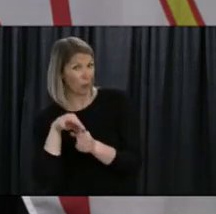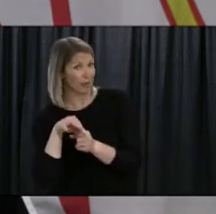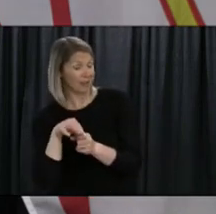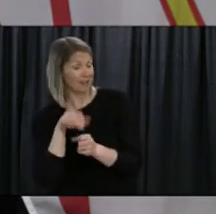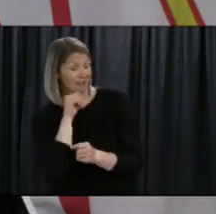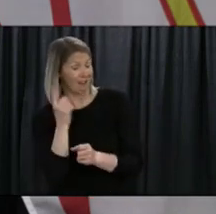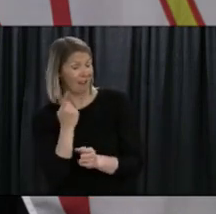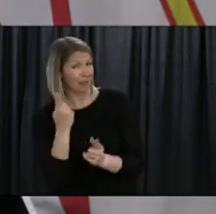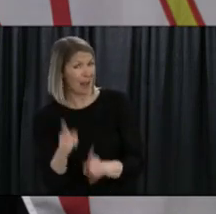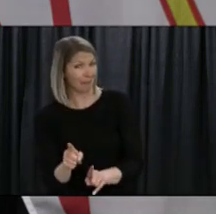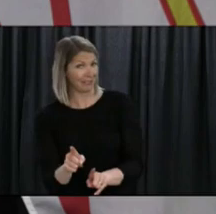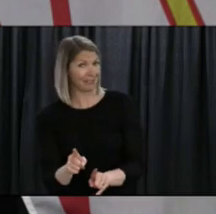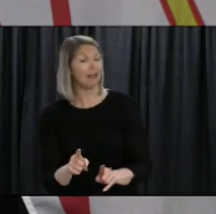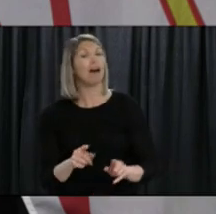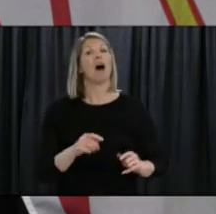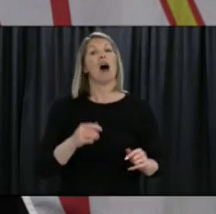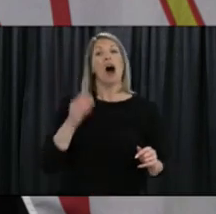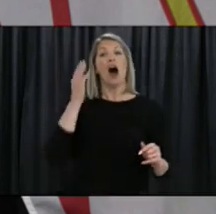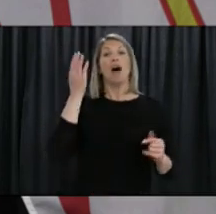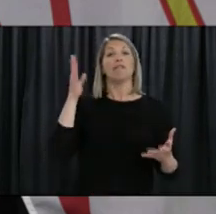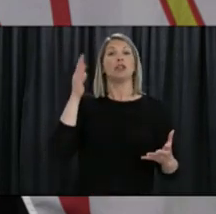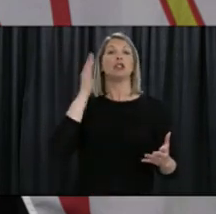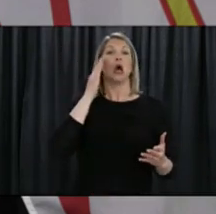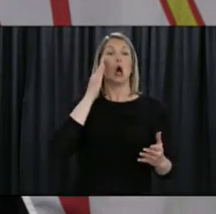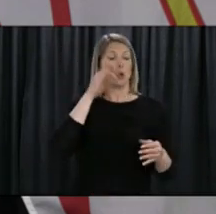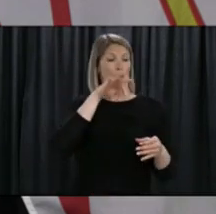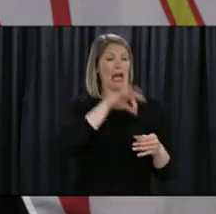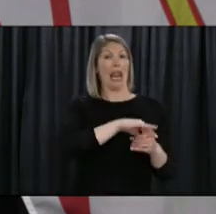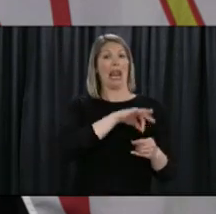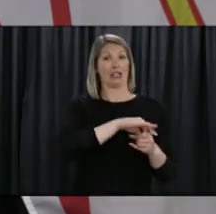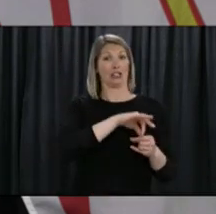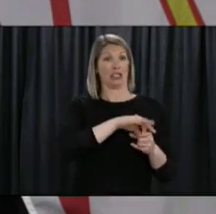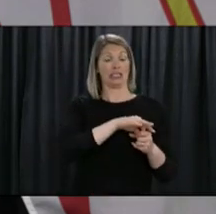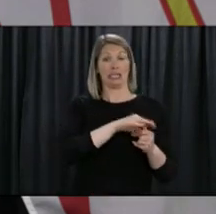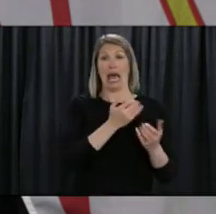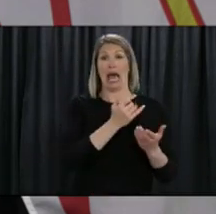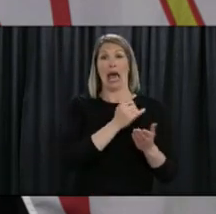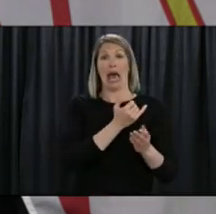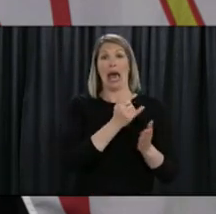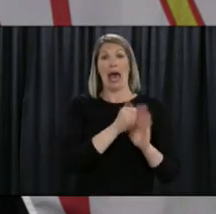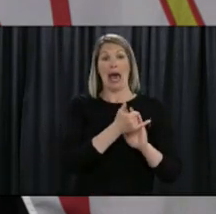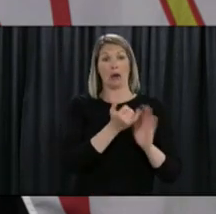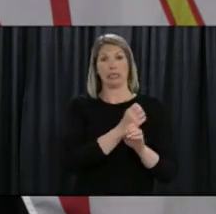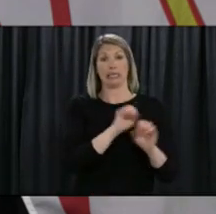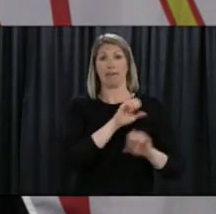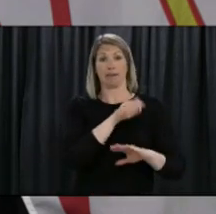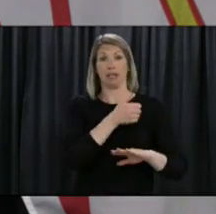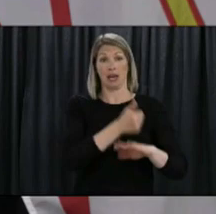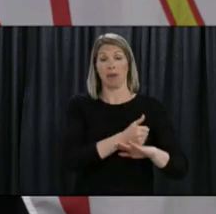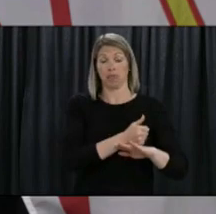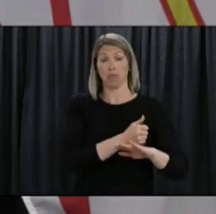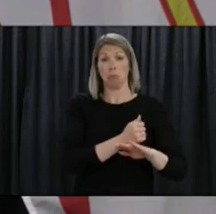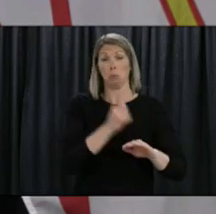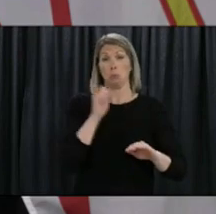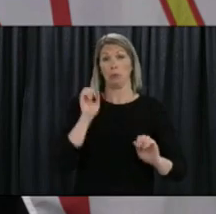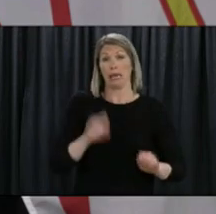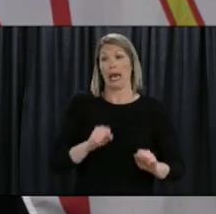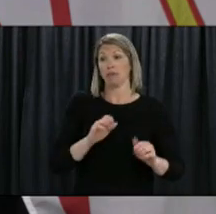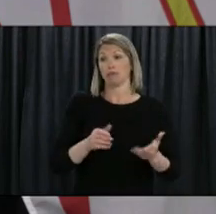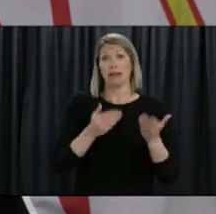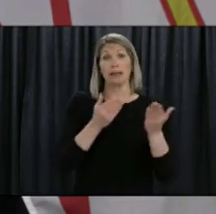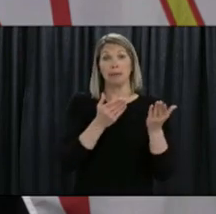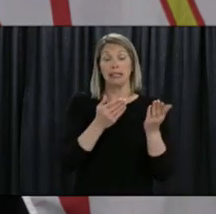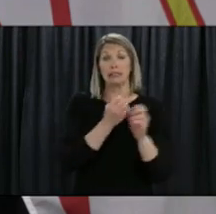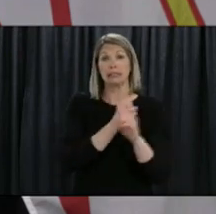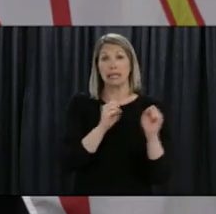there's ways that we can run elections safely within the context of COVID and we have to look at that obviously it's not a question that